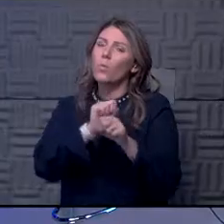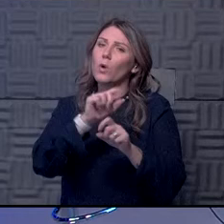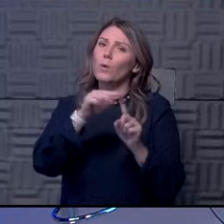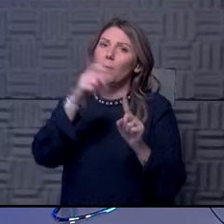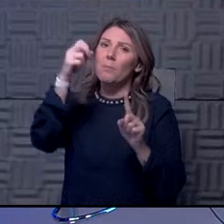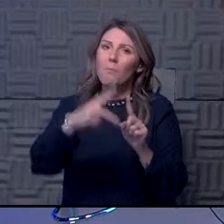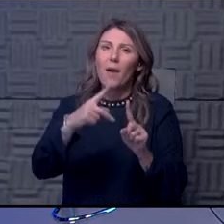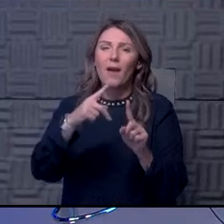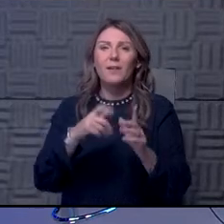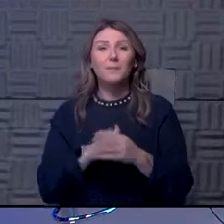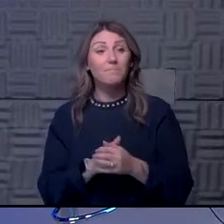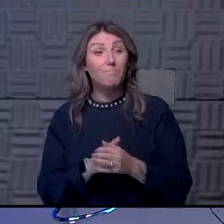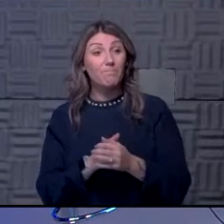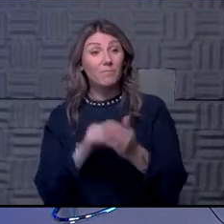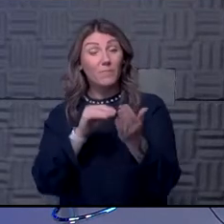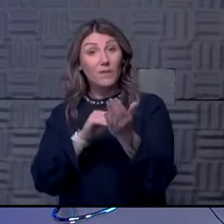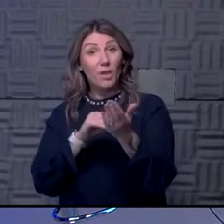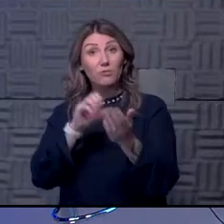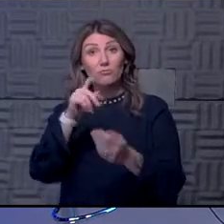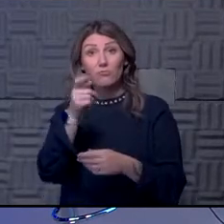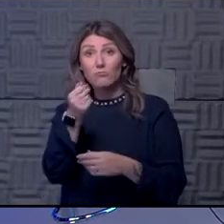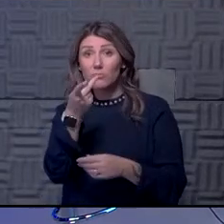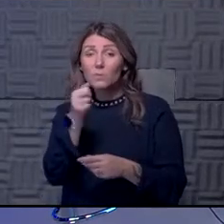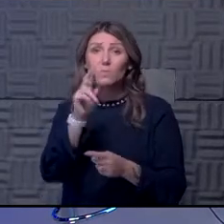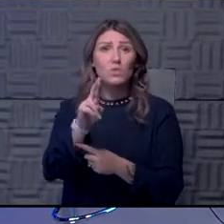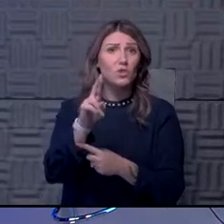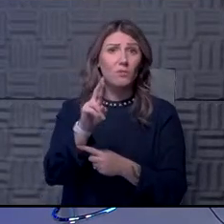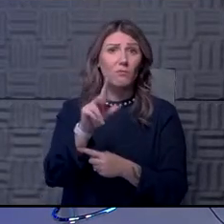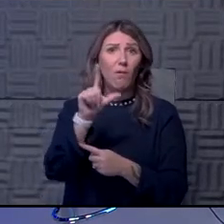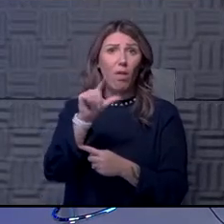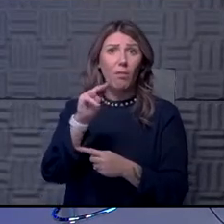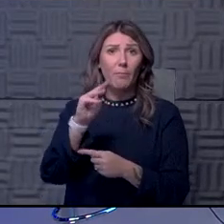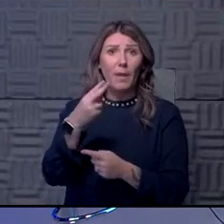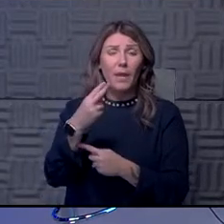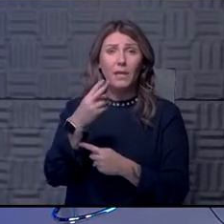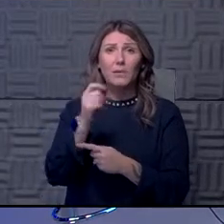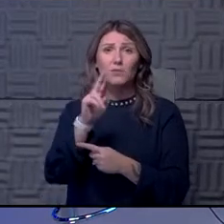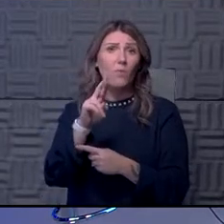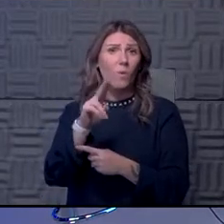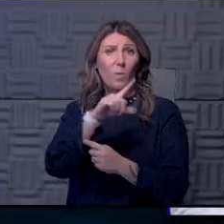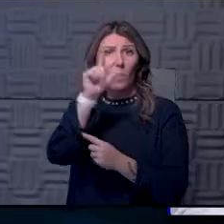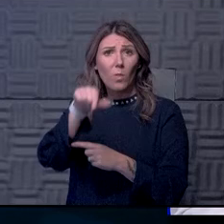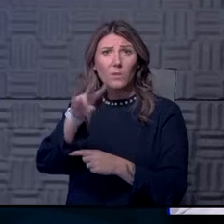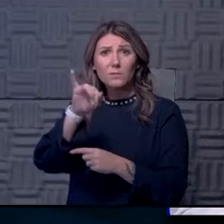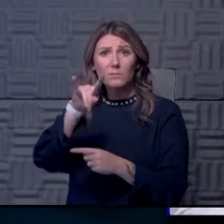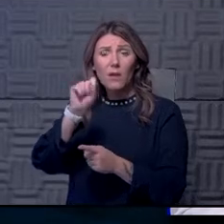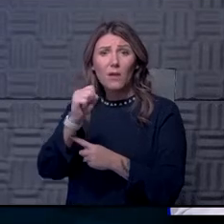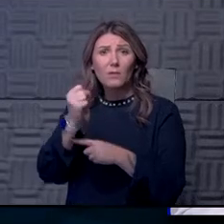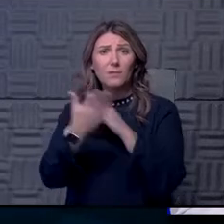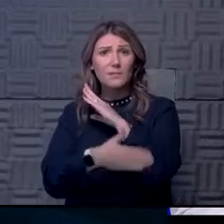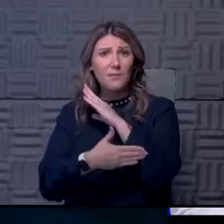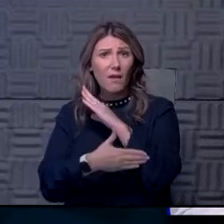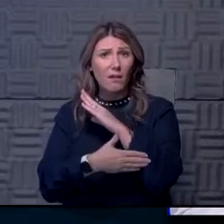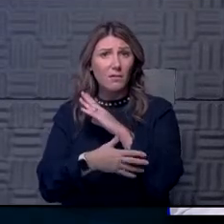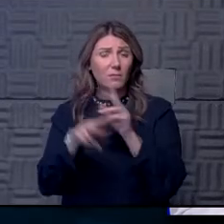Definitely. Dr. Scrimcher, uh, from, uh, LMH or, uh, Lawrence Douglas County perspective, anything you'd like to add?